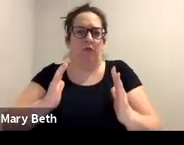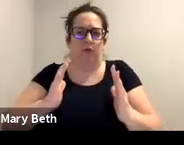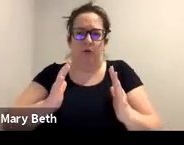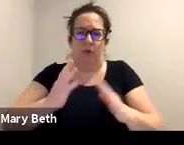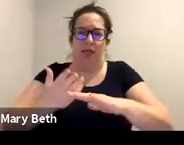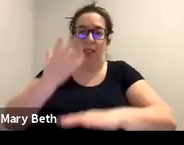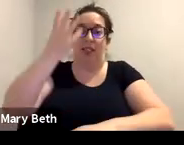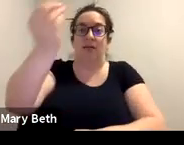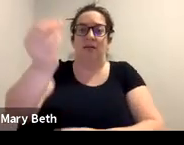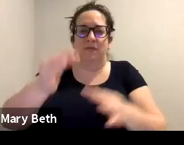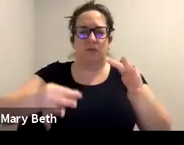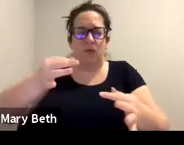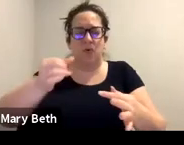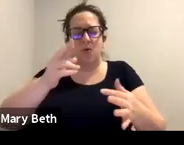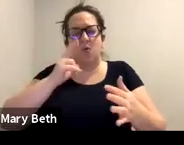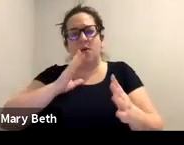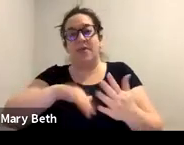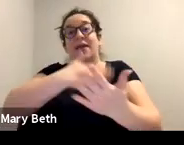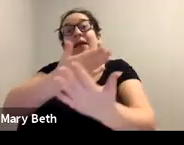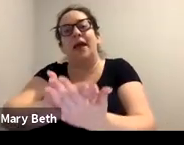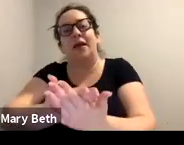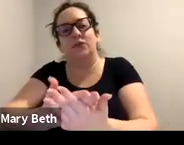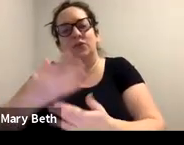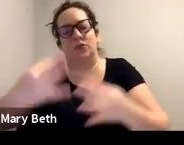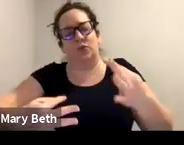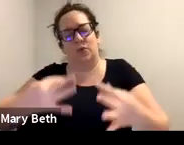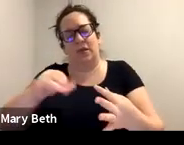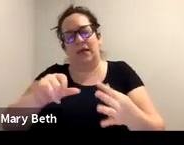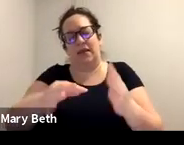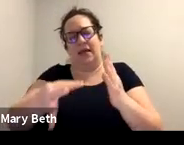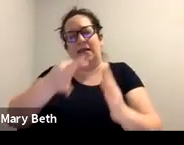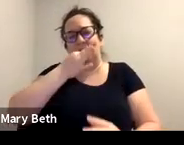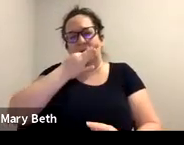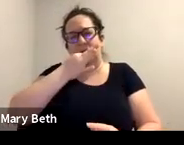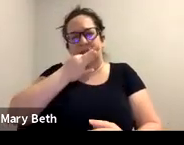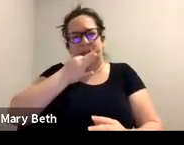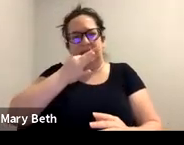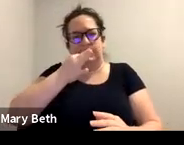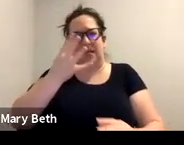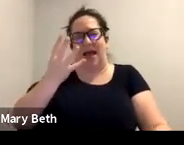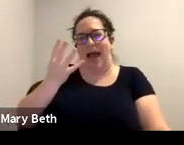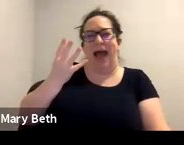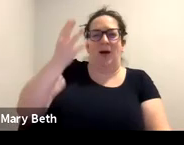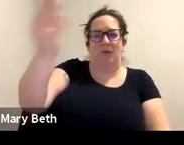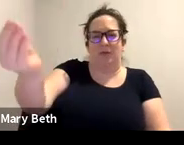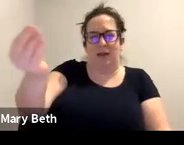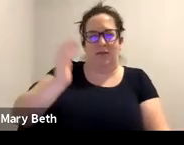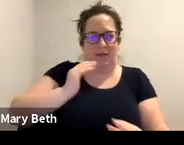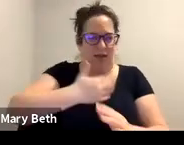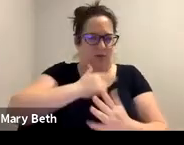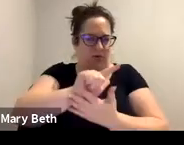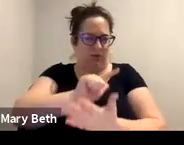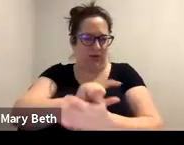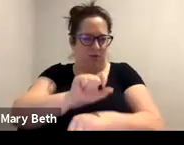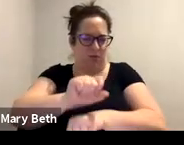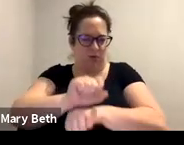those are the expertise that as advocates you're bringing and, um, really connecting that to the legal work. I